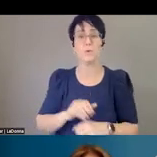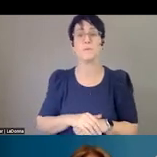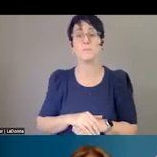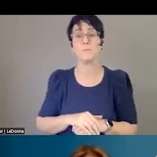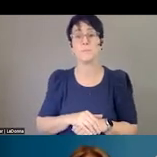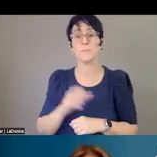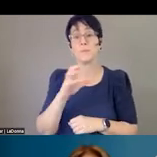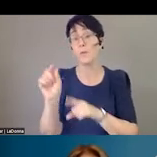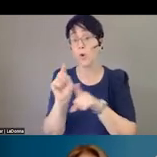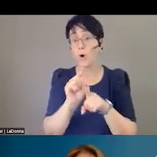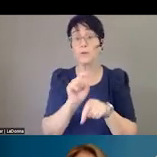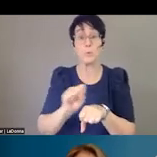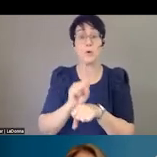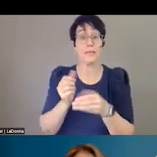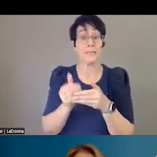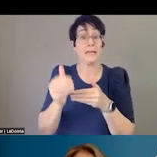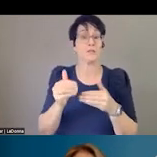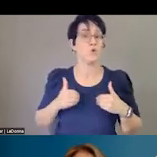I'm really excited about. Next slide.